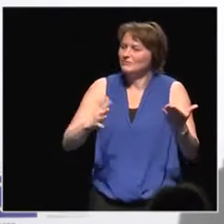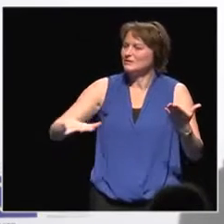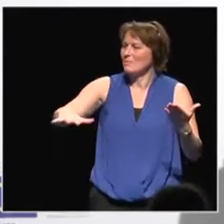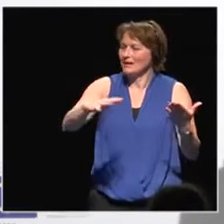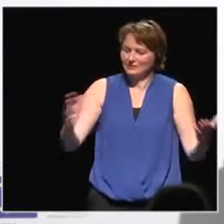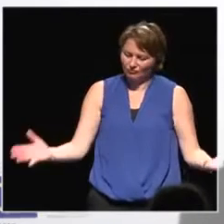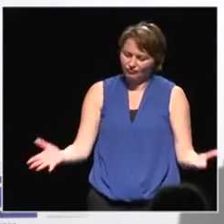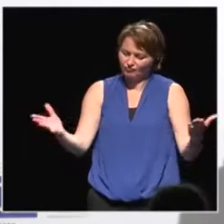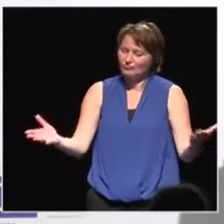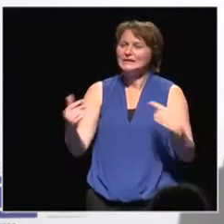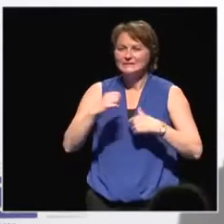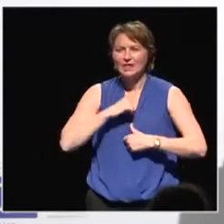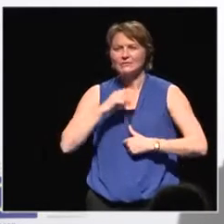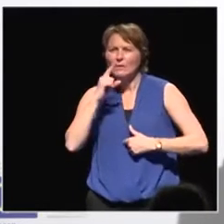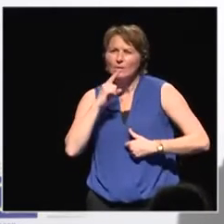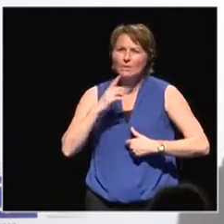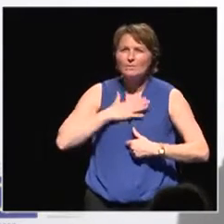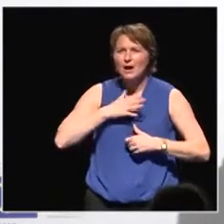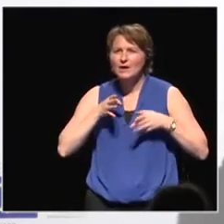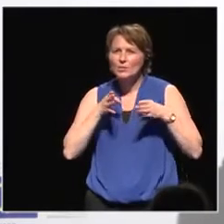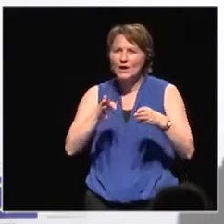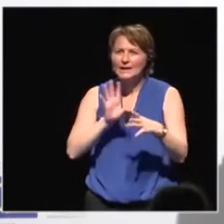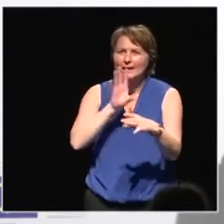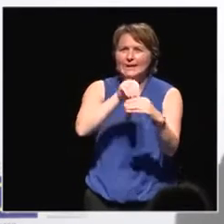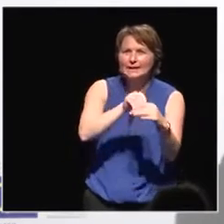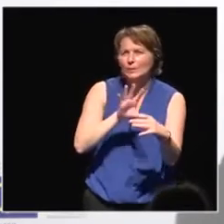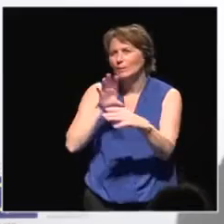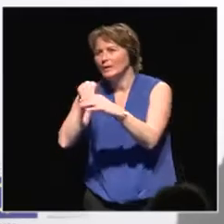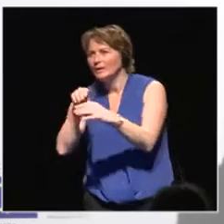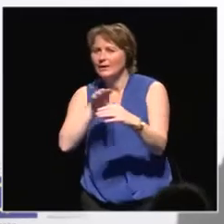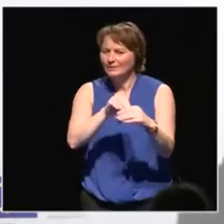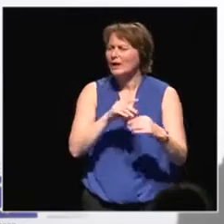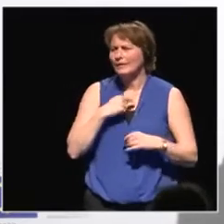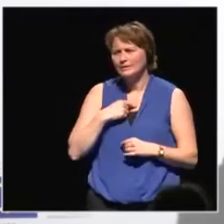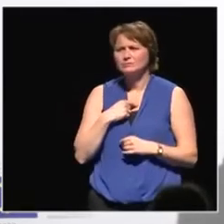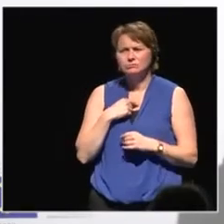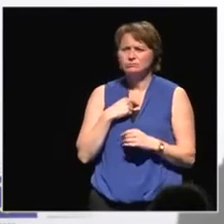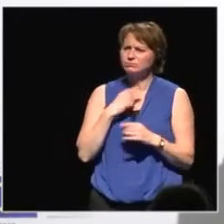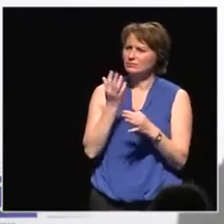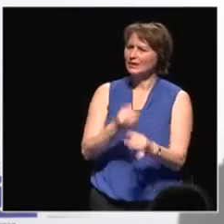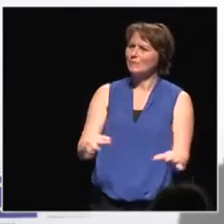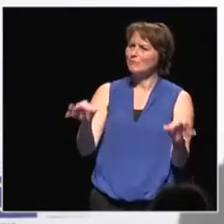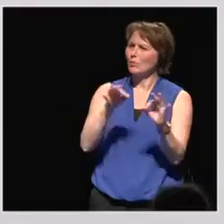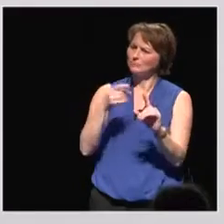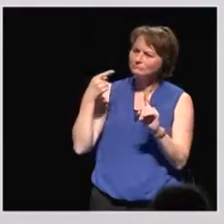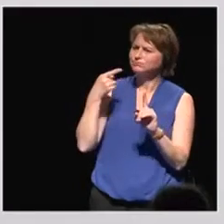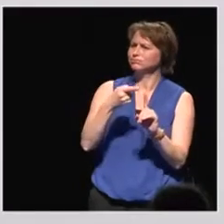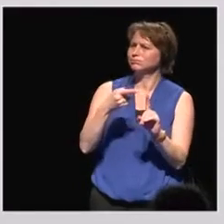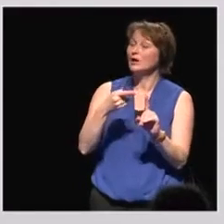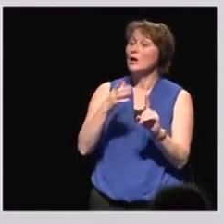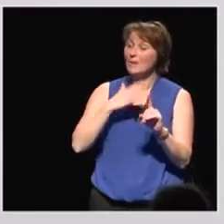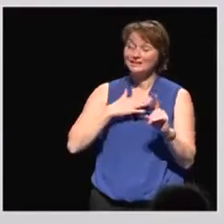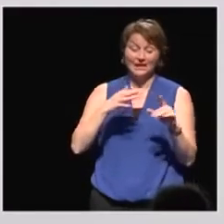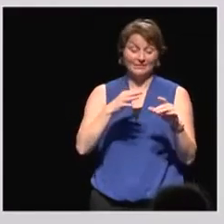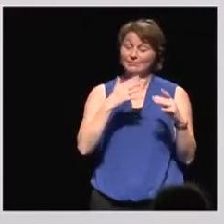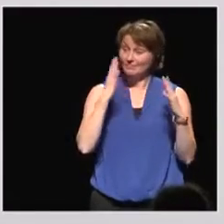so that they can find the best way for them to participate. And I think that that's exactly a very important point, that we need to have the frames